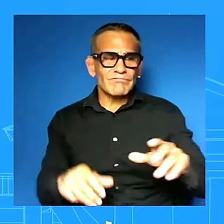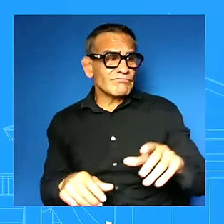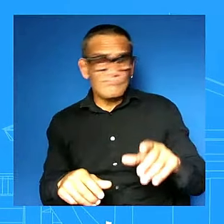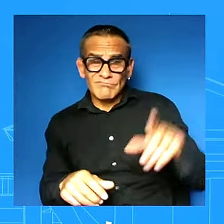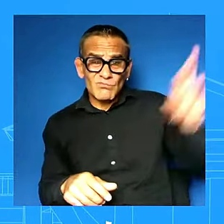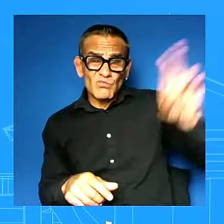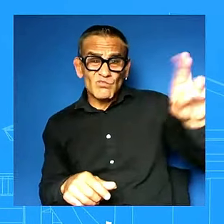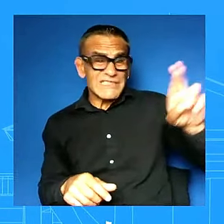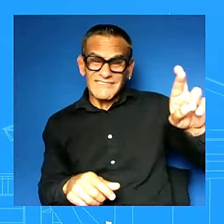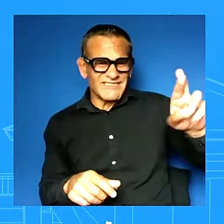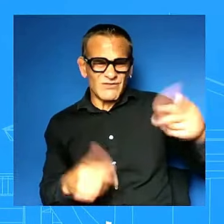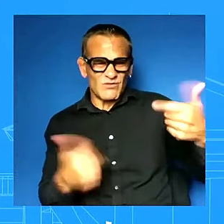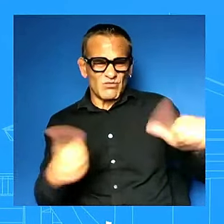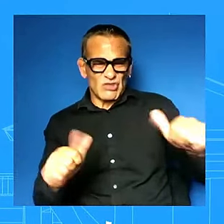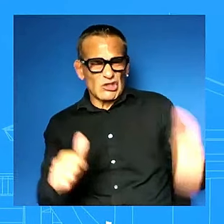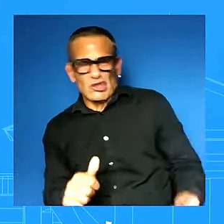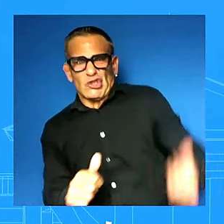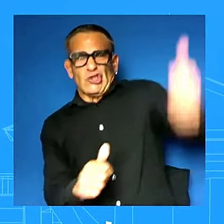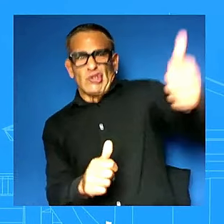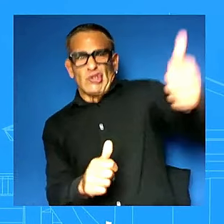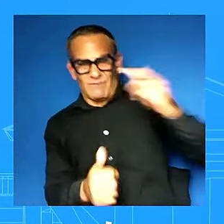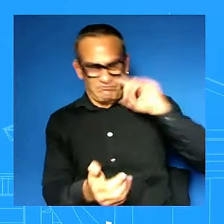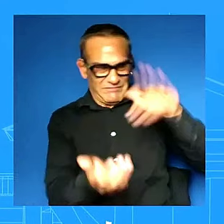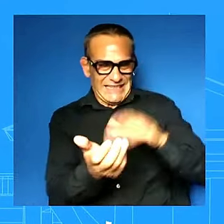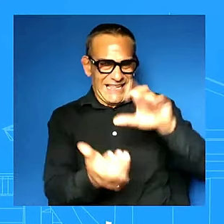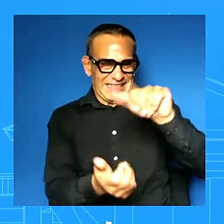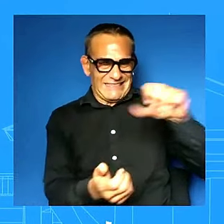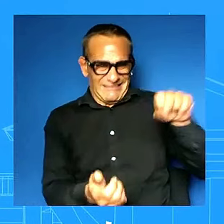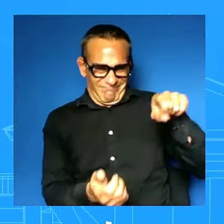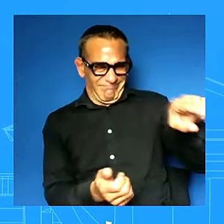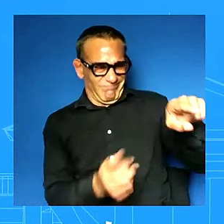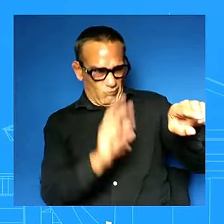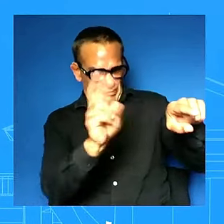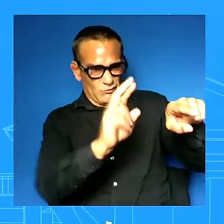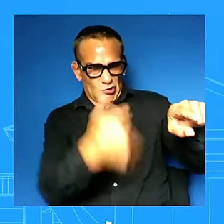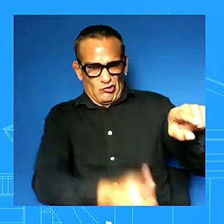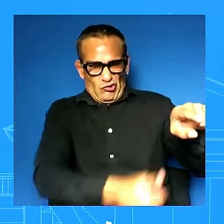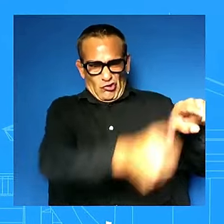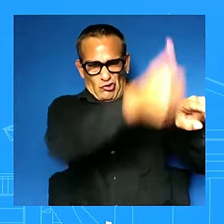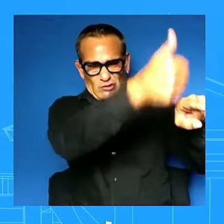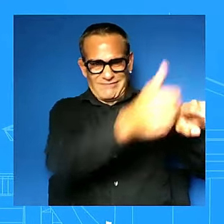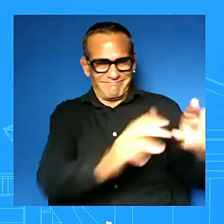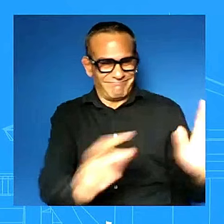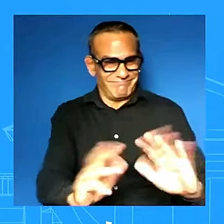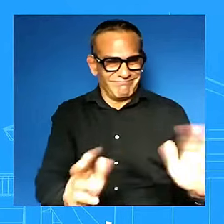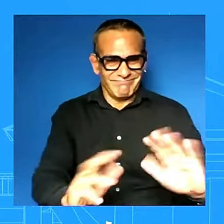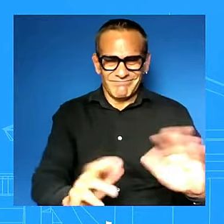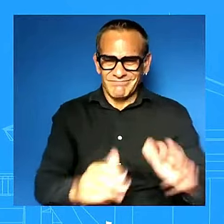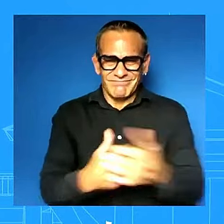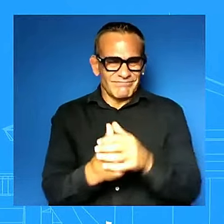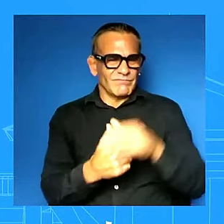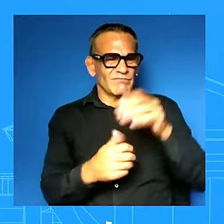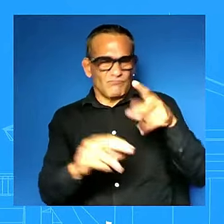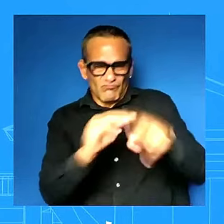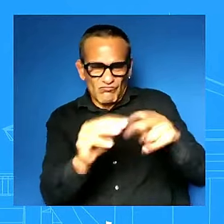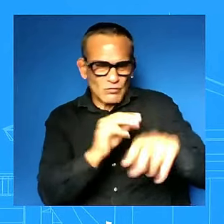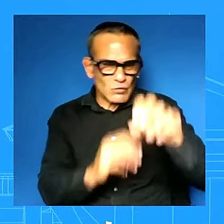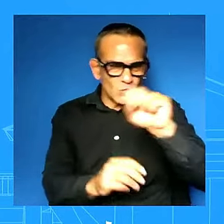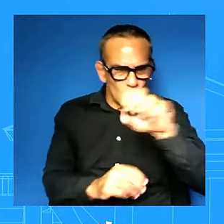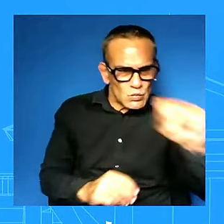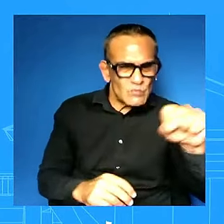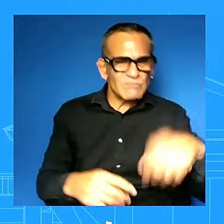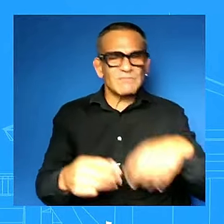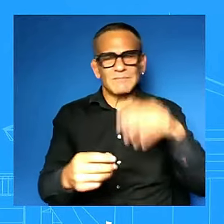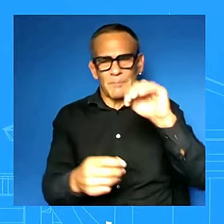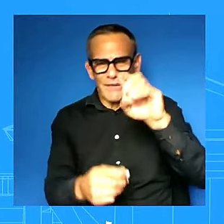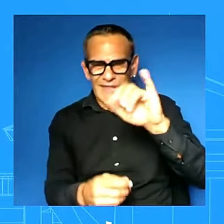that's what they're doing uh they're cut they want to cut social security and medicare while giving breaks to billionaires and corporations